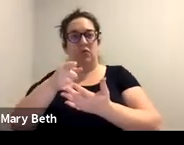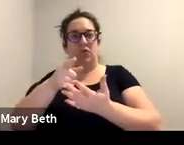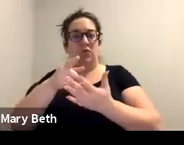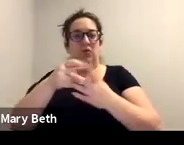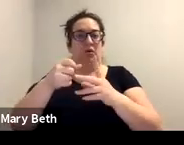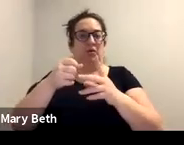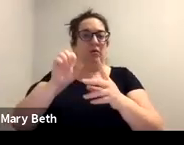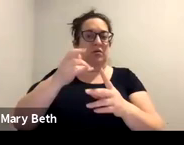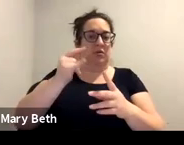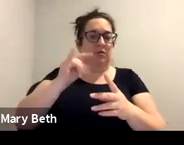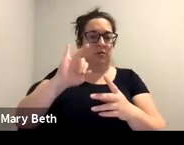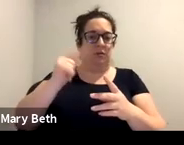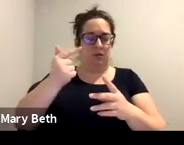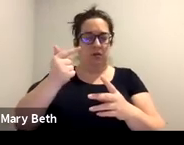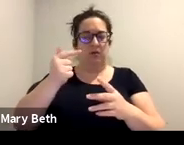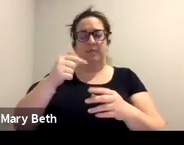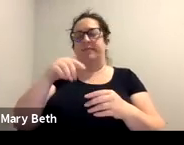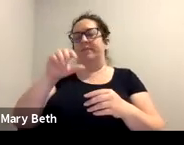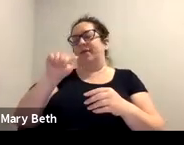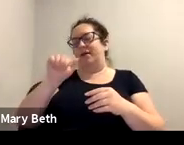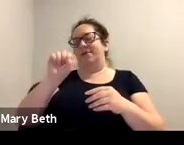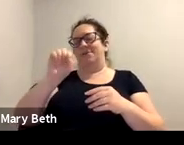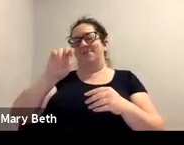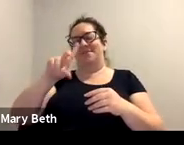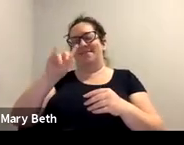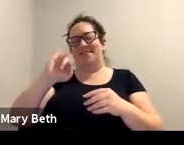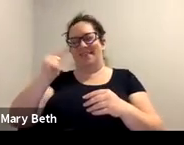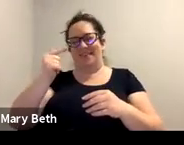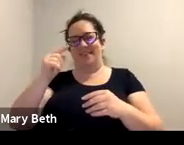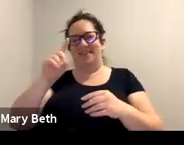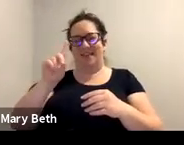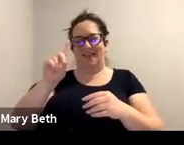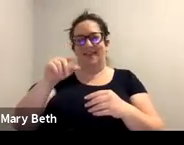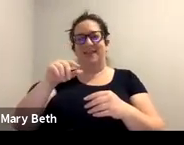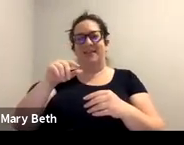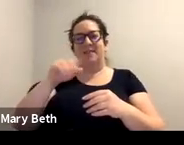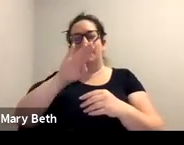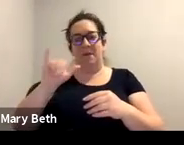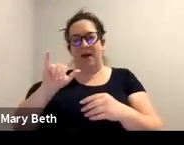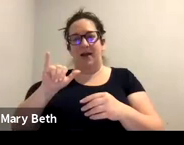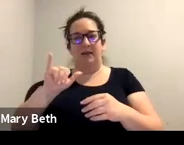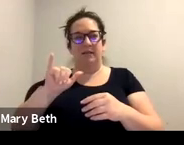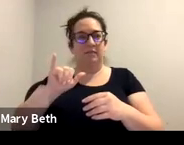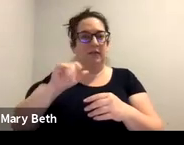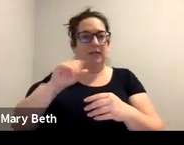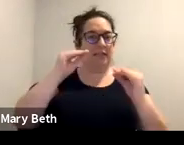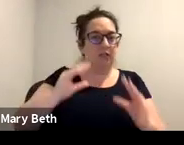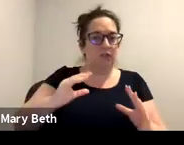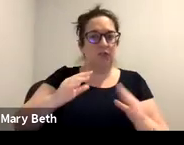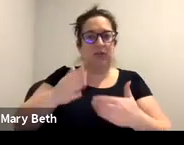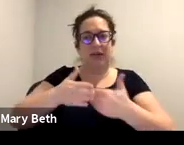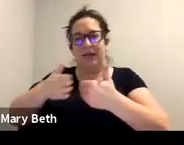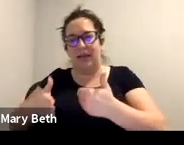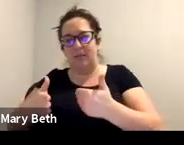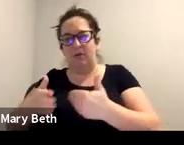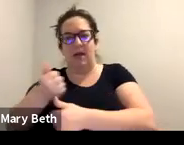a classmate, a neighbor, an employer, a stranger, you did not qualify for any sort of protection. Um, and so